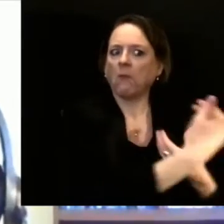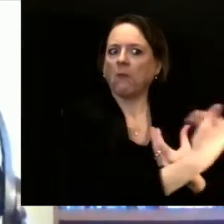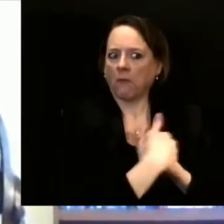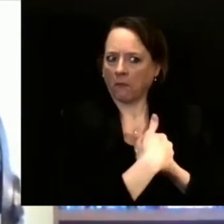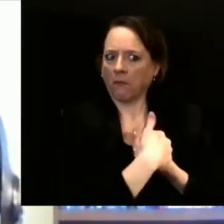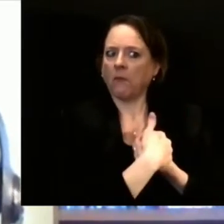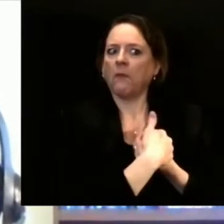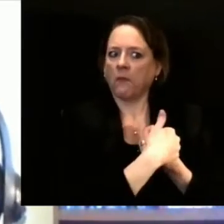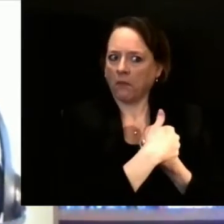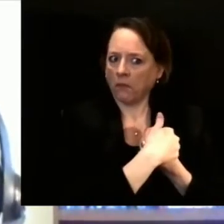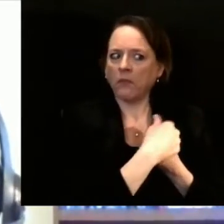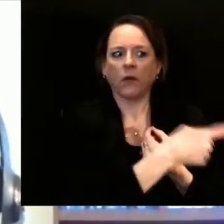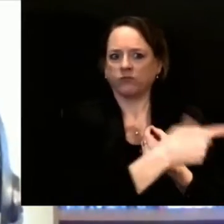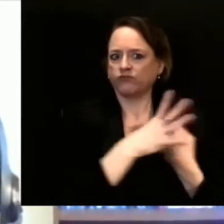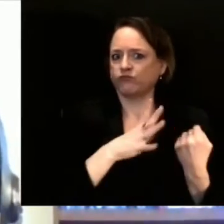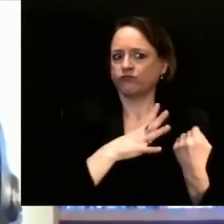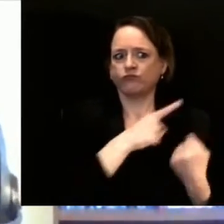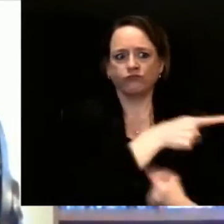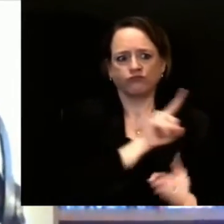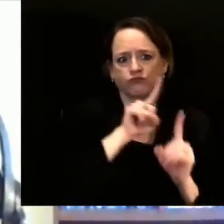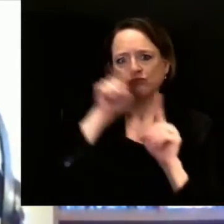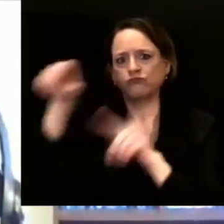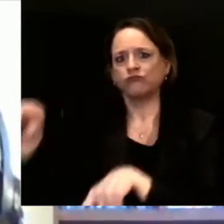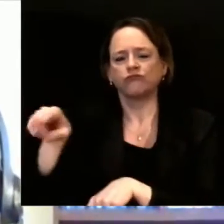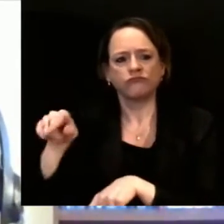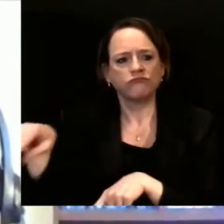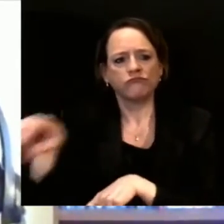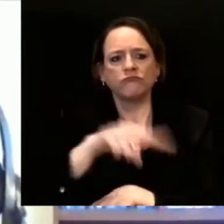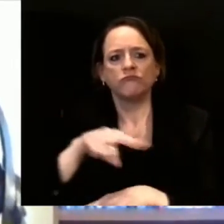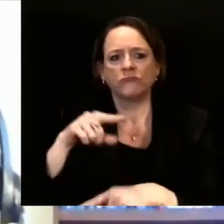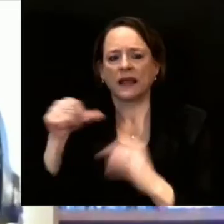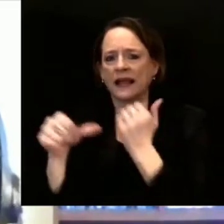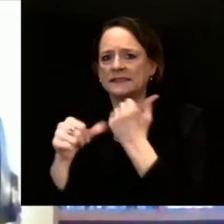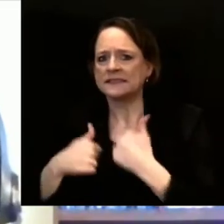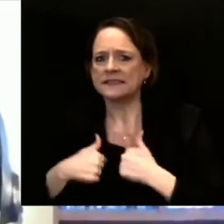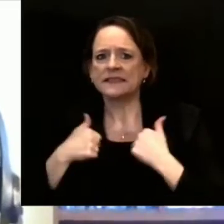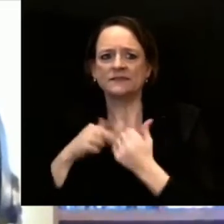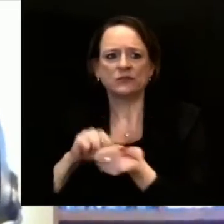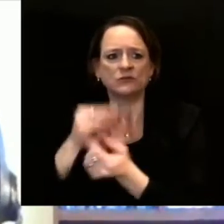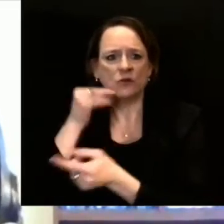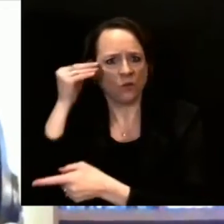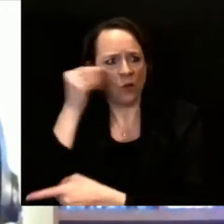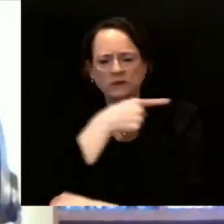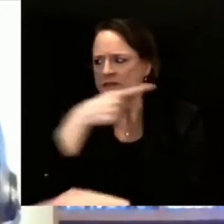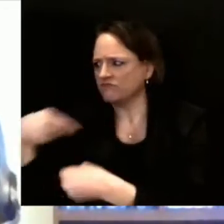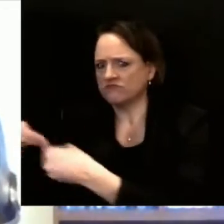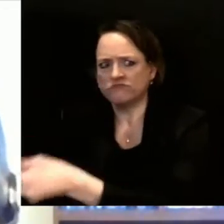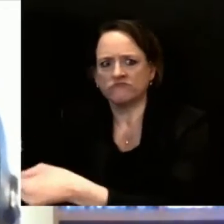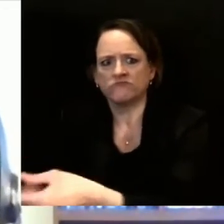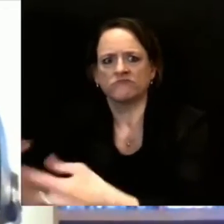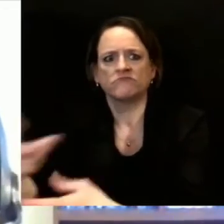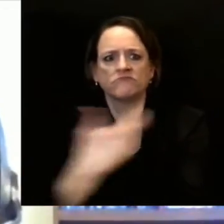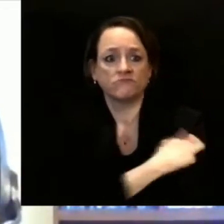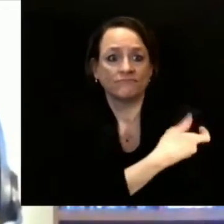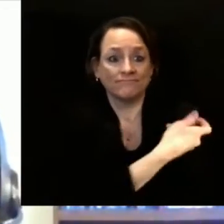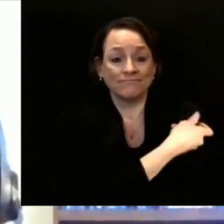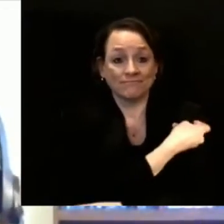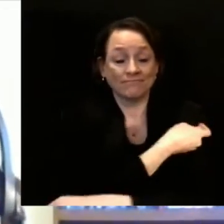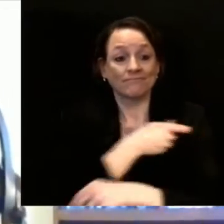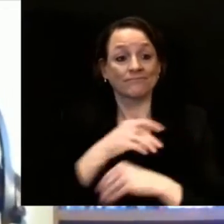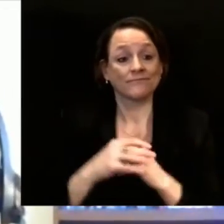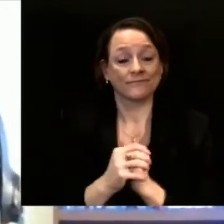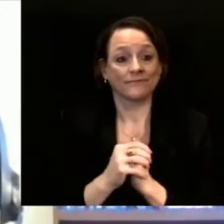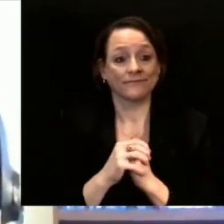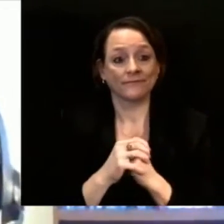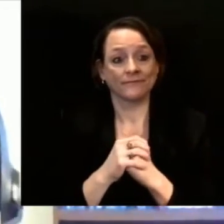with the two pharmacy chains to see how many of the doses that were estimated for them actually need to